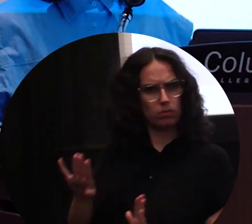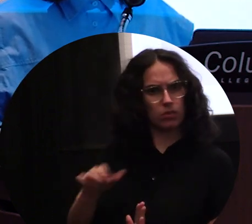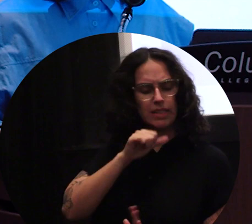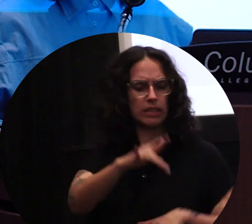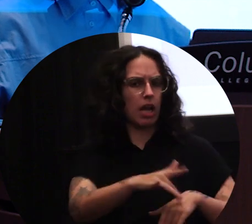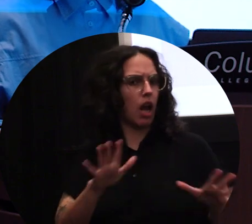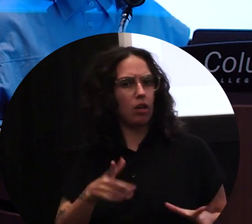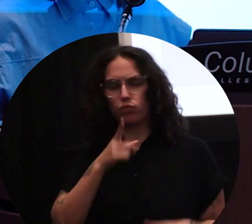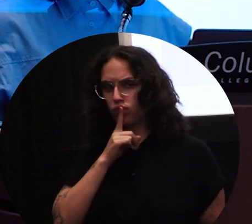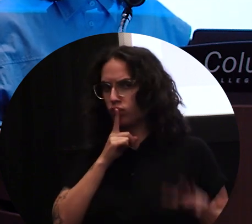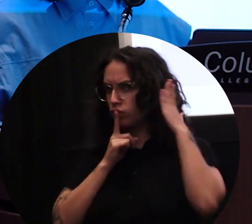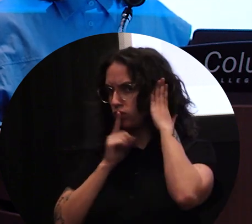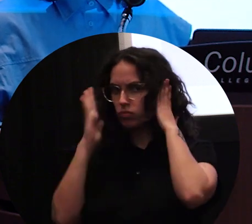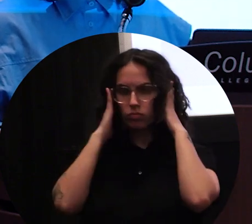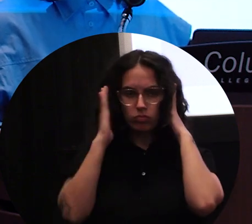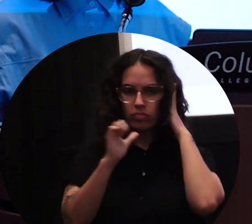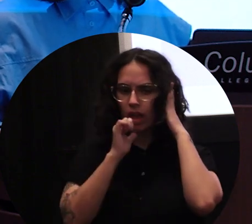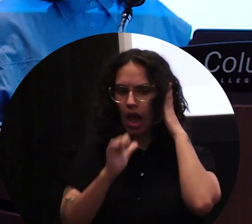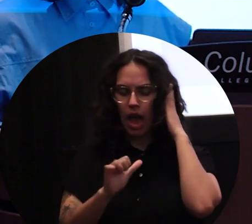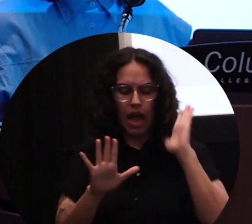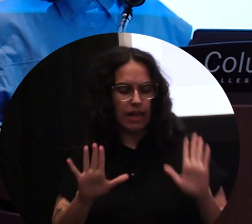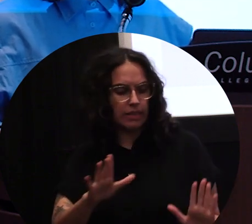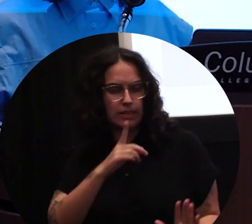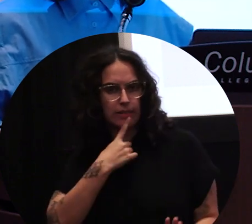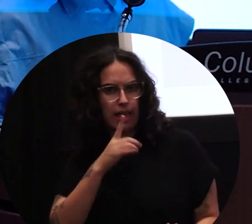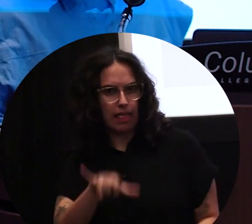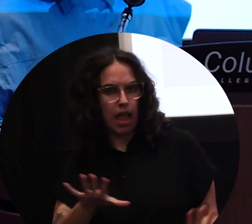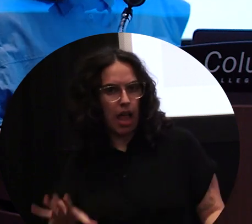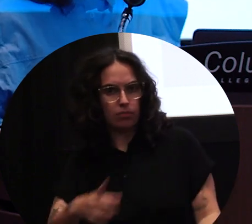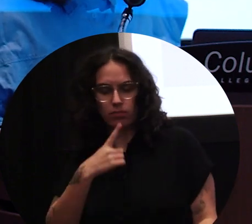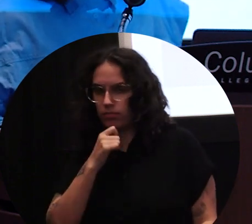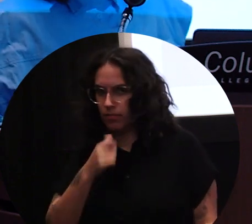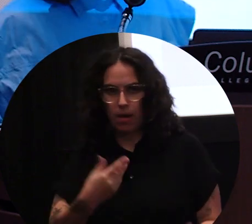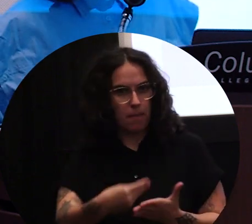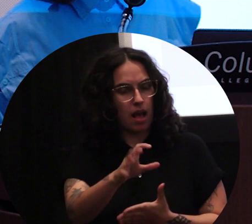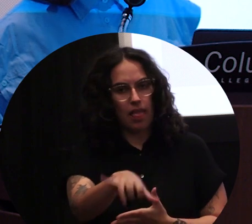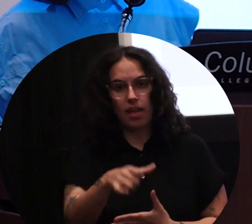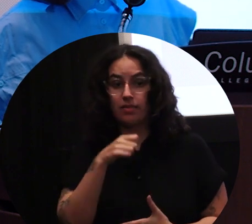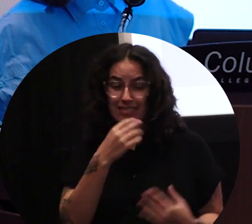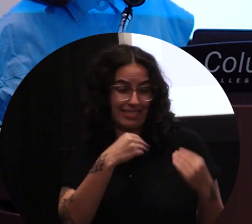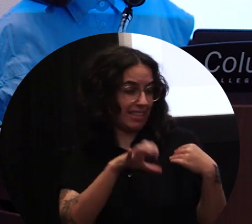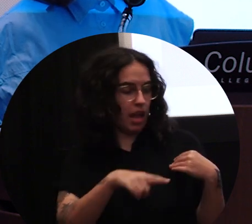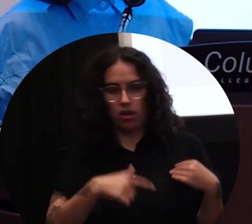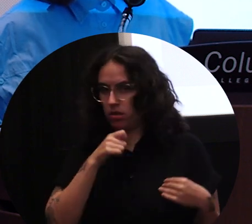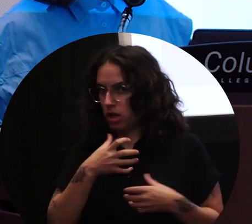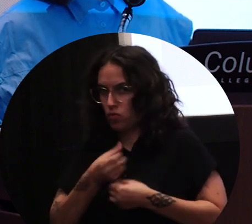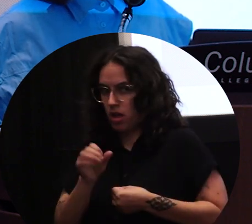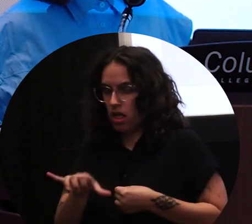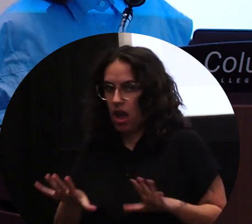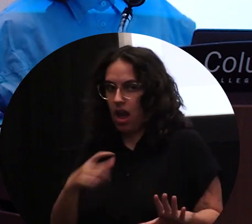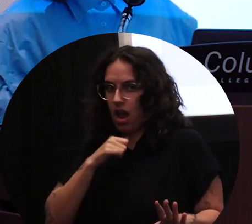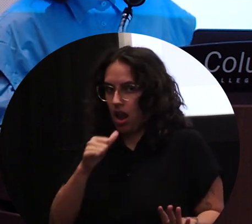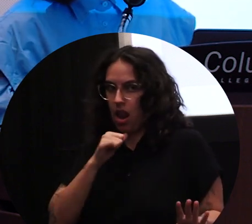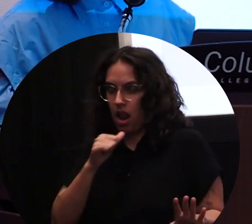didn't hear that. I didn't wear that. I didn't drink that. I didn't make that. I didn't buy that. I didn't read that. I didn't trust that. I didn't. I